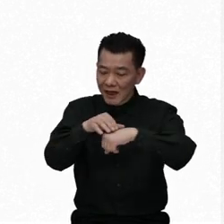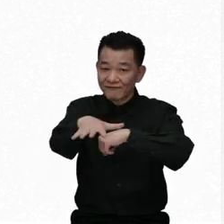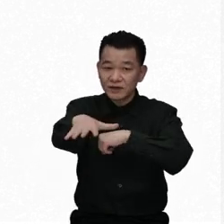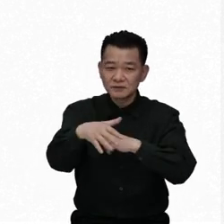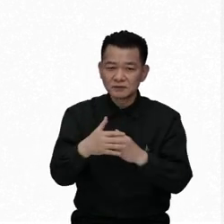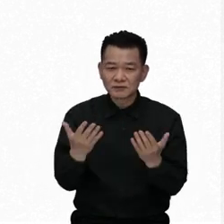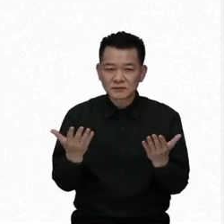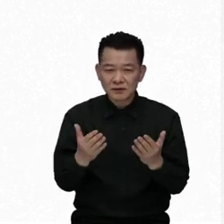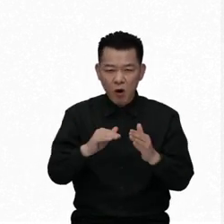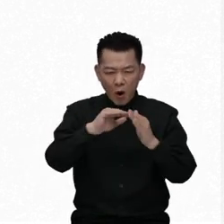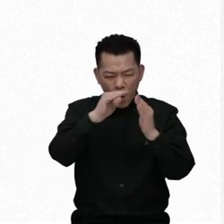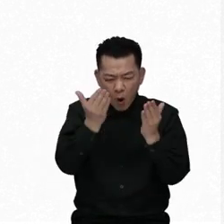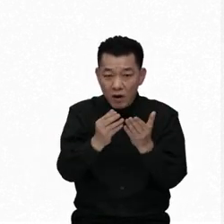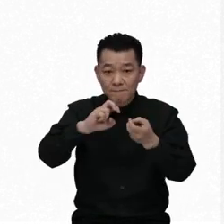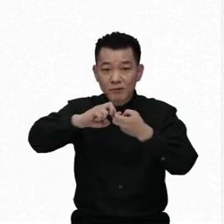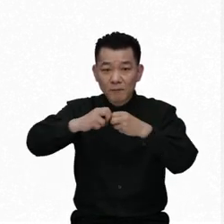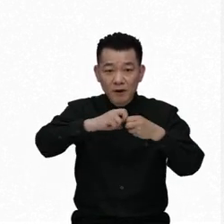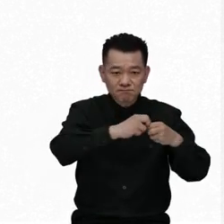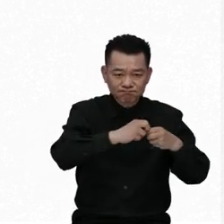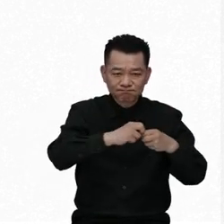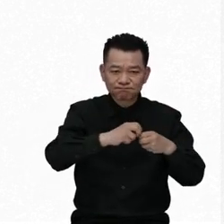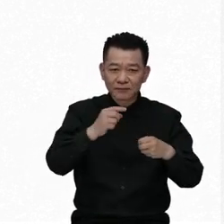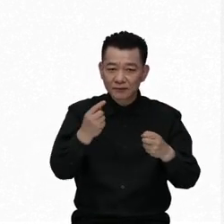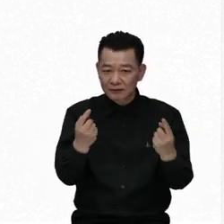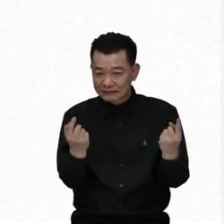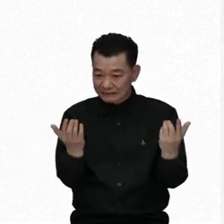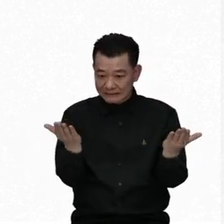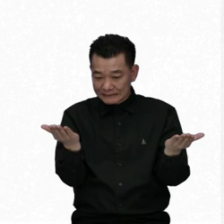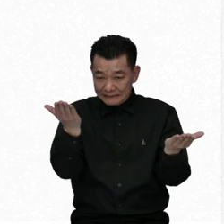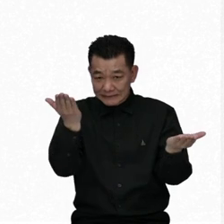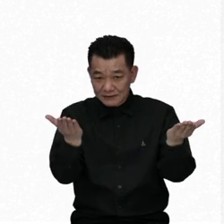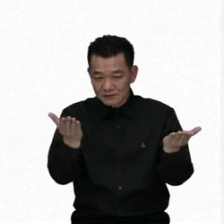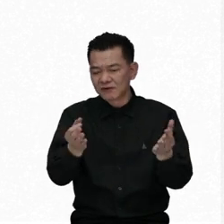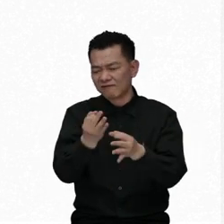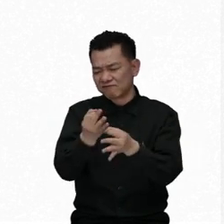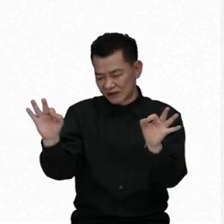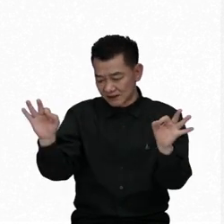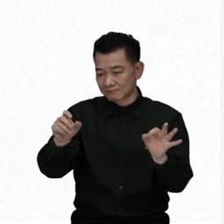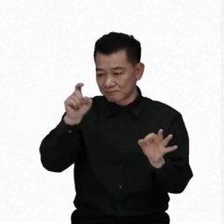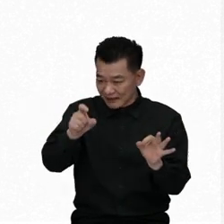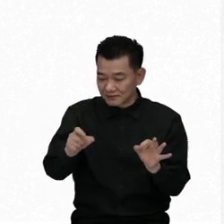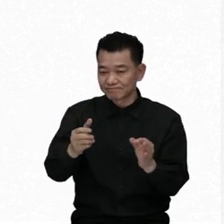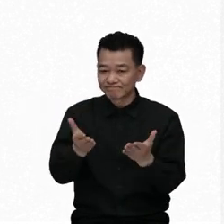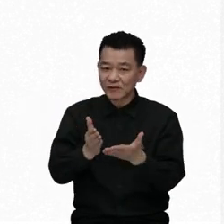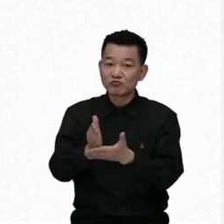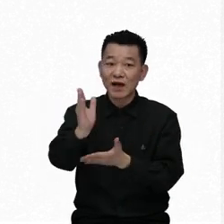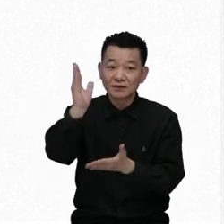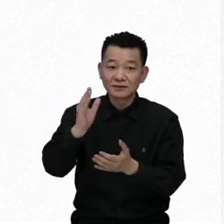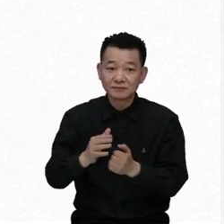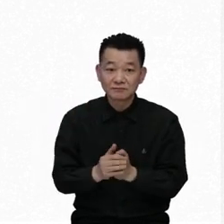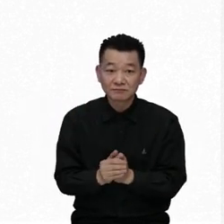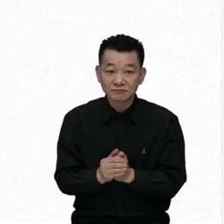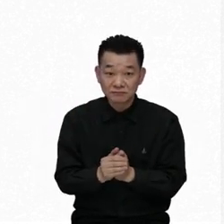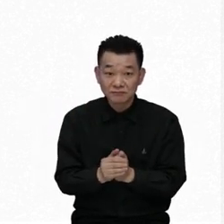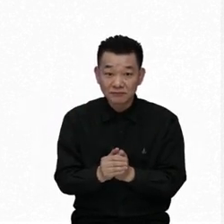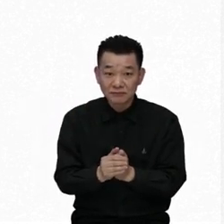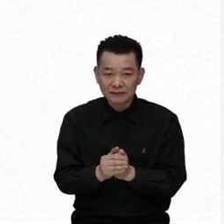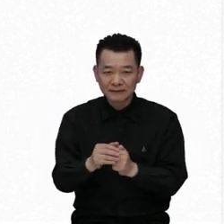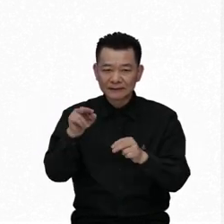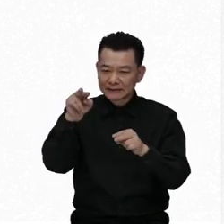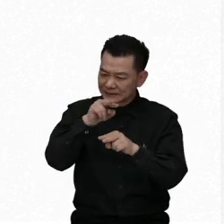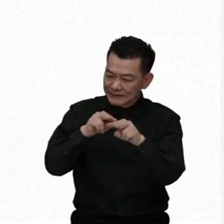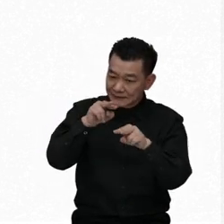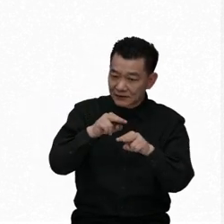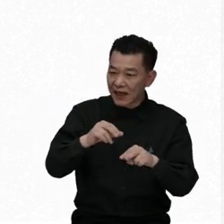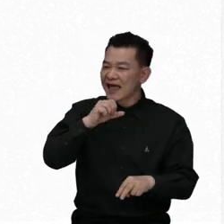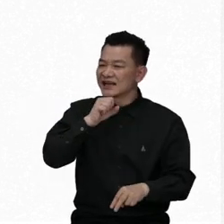have the right to express their views freely on all matters affecting them. Their views being given do wait in